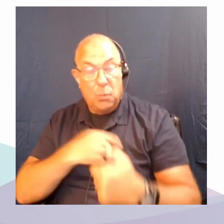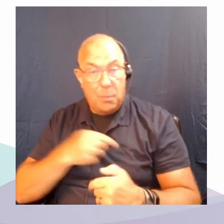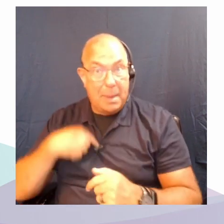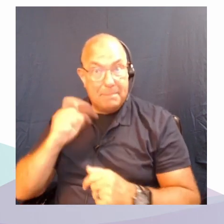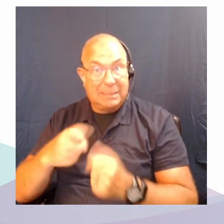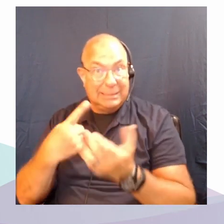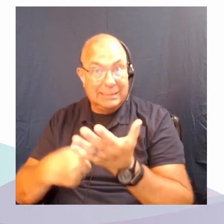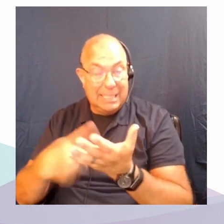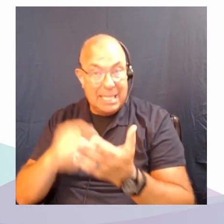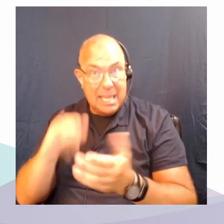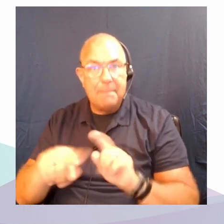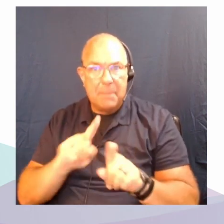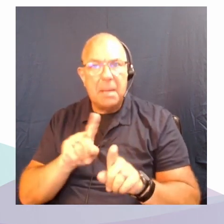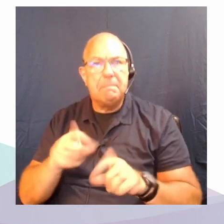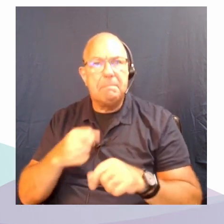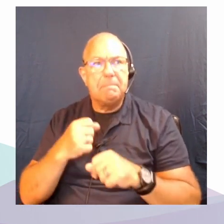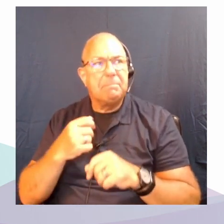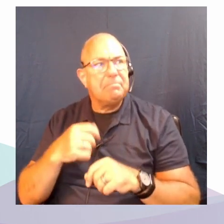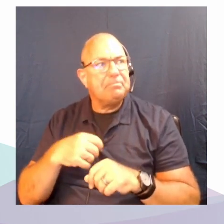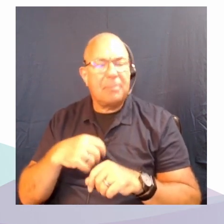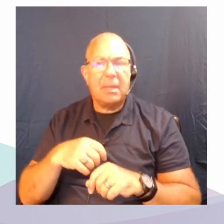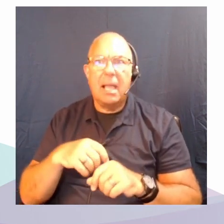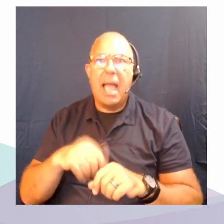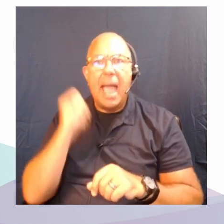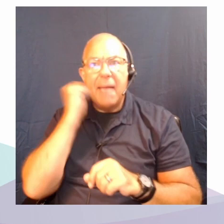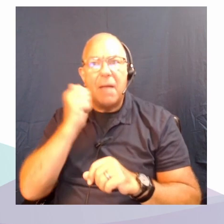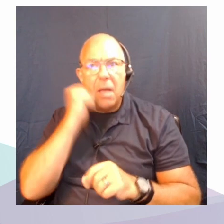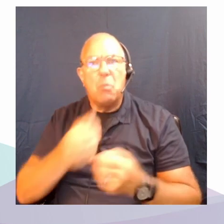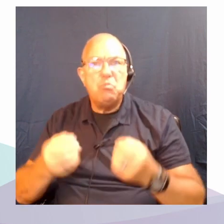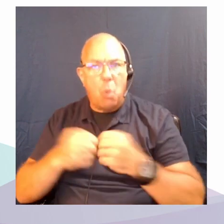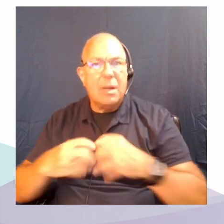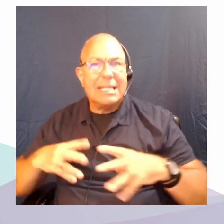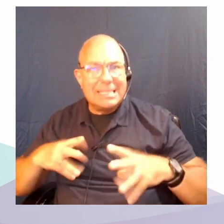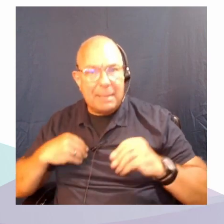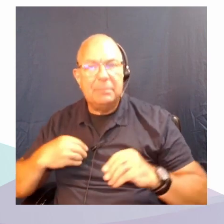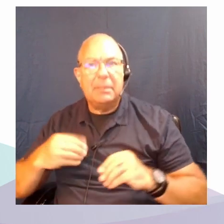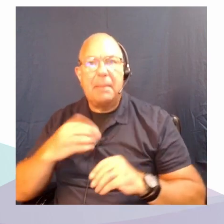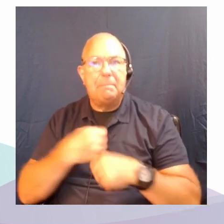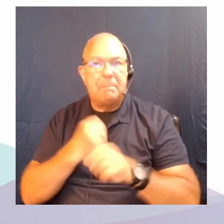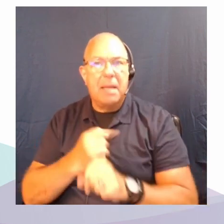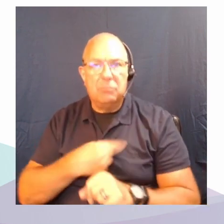make the the everyday more livable and makes us all more resilient